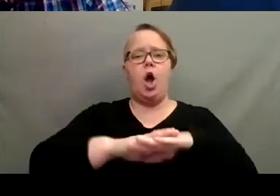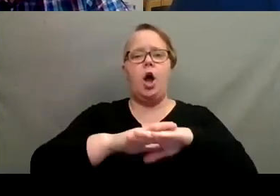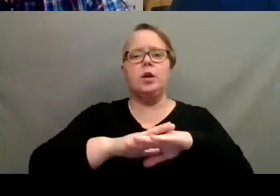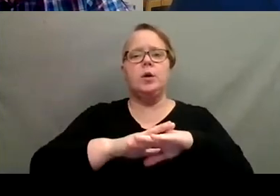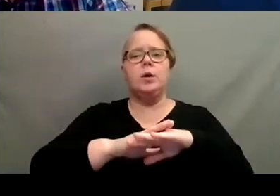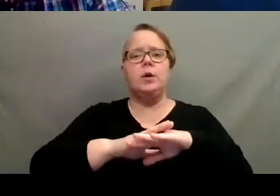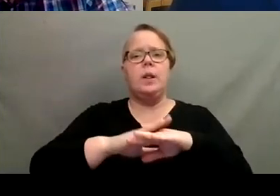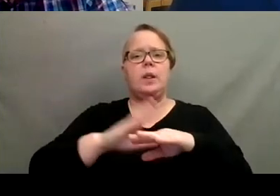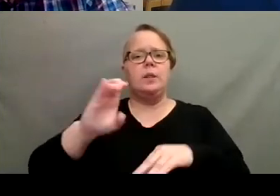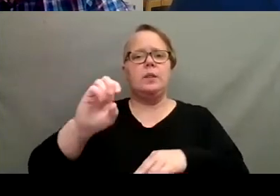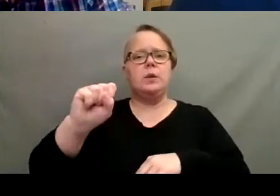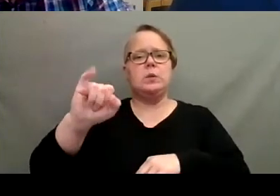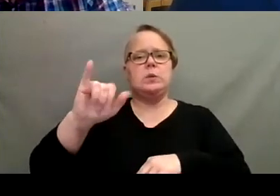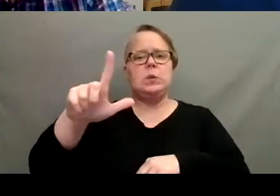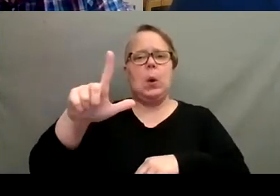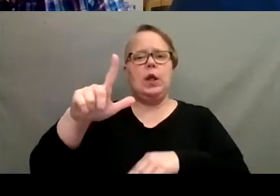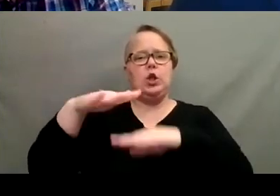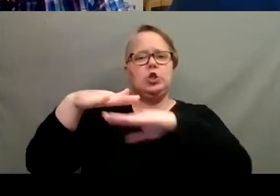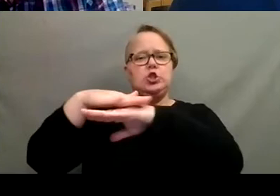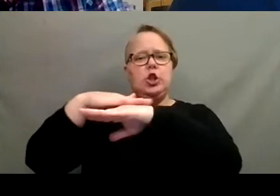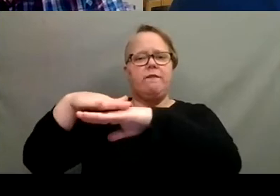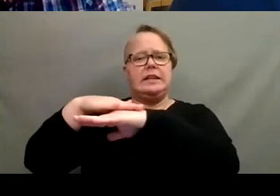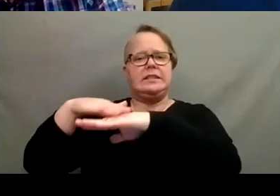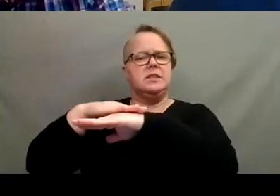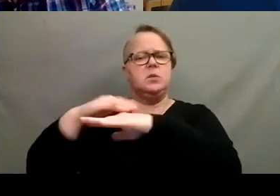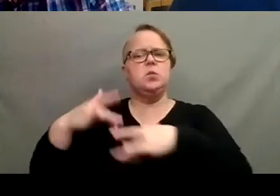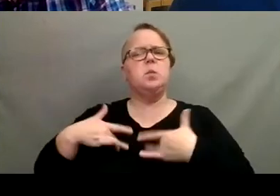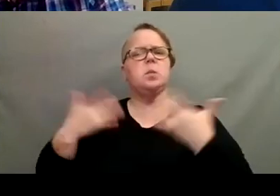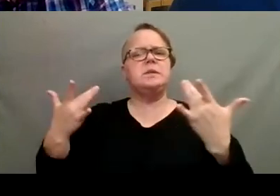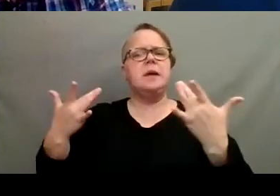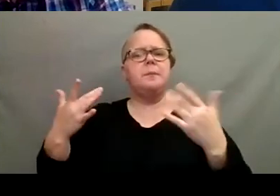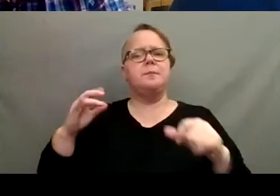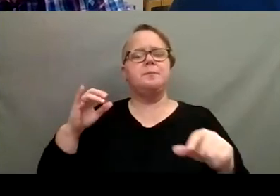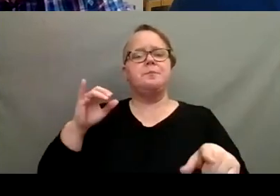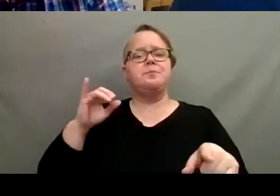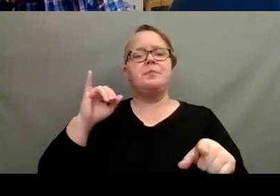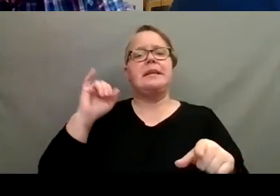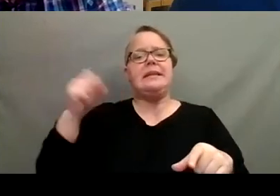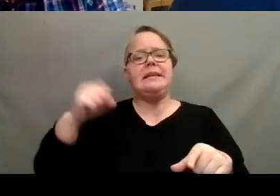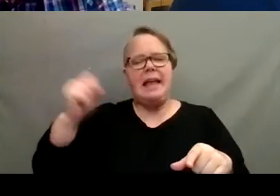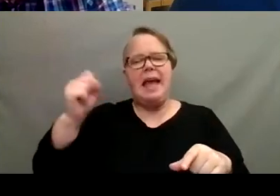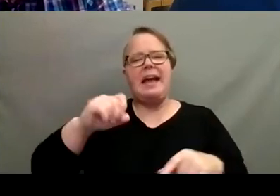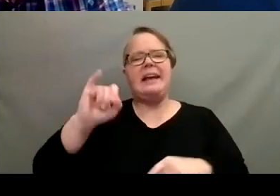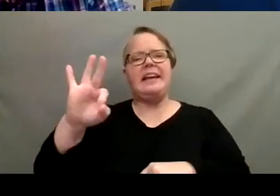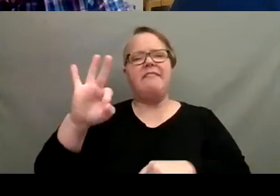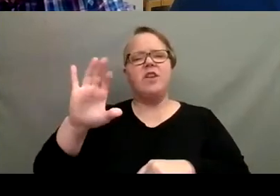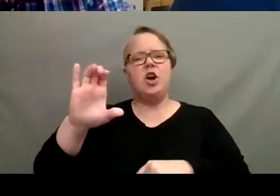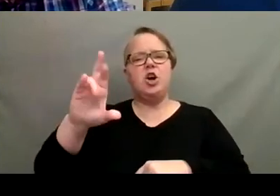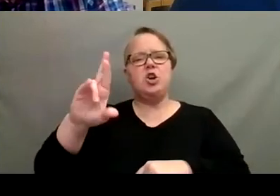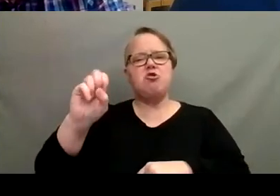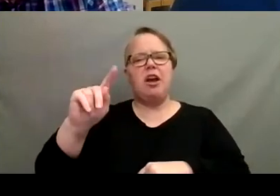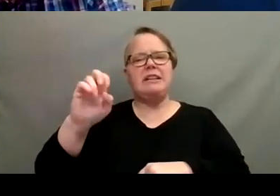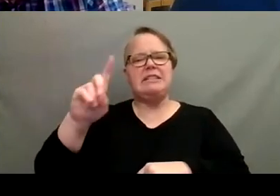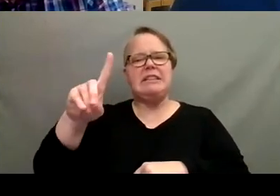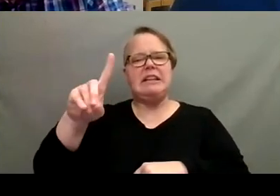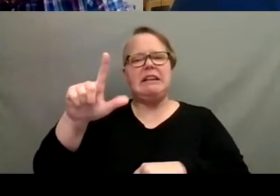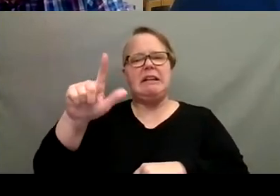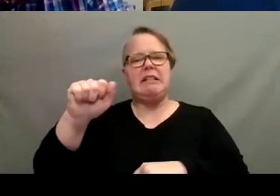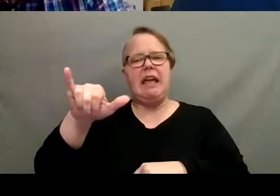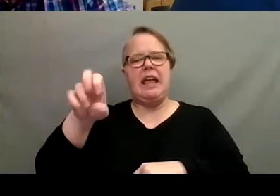What's going on with that? And what is it? Yeah, if it's like a crusted layer, like almost like a